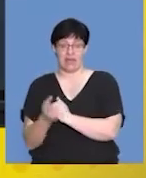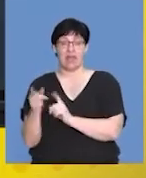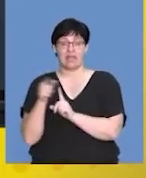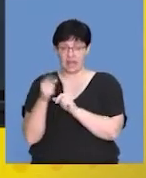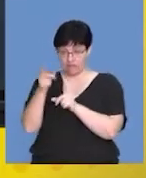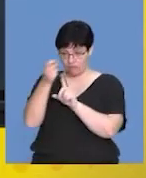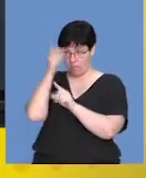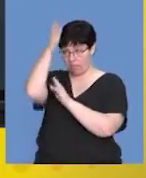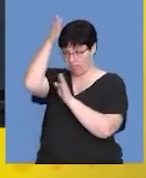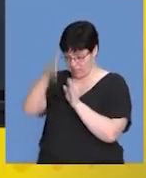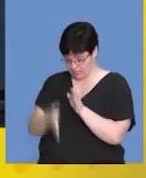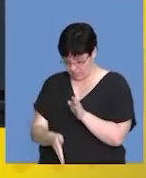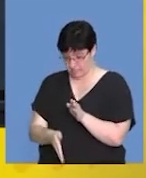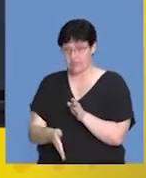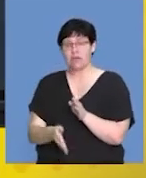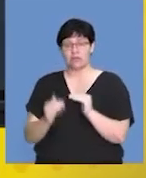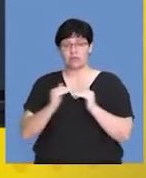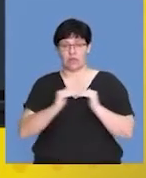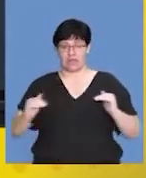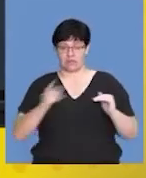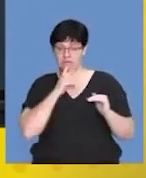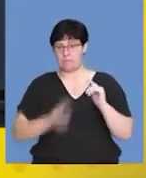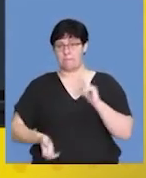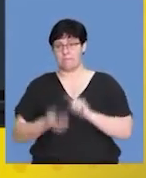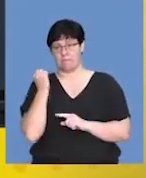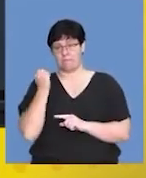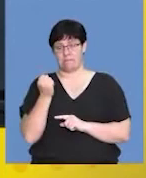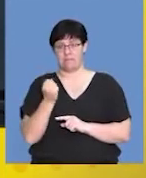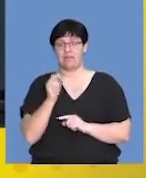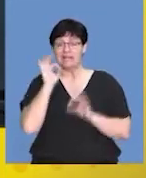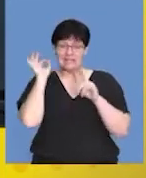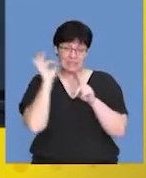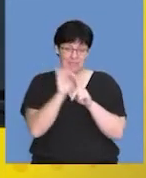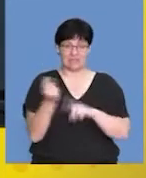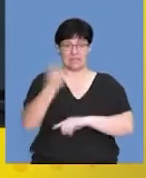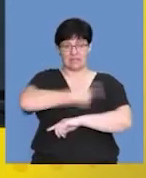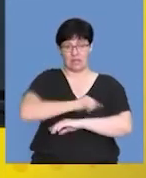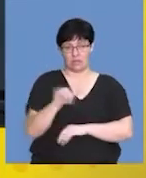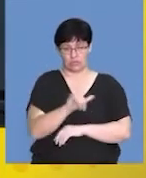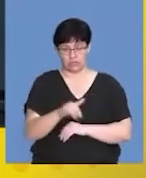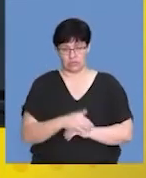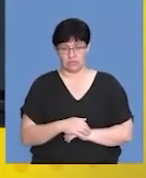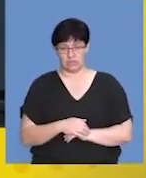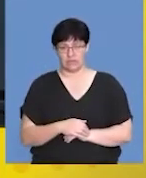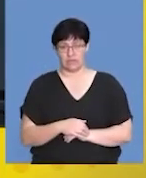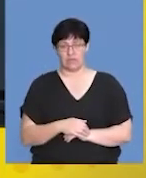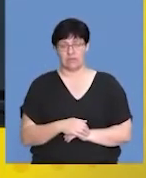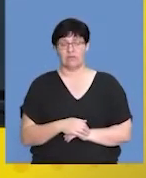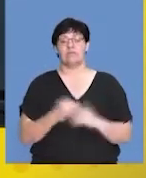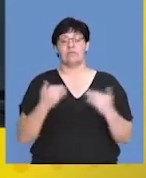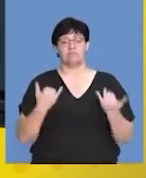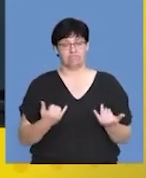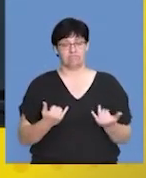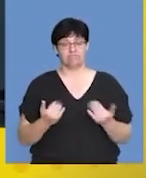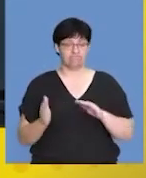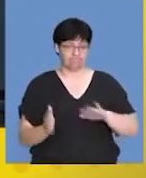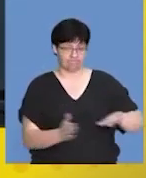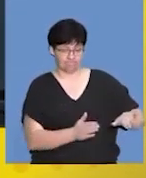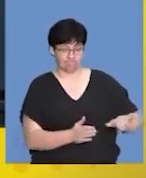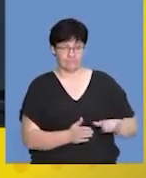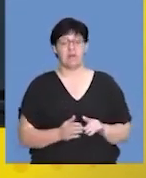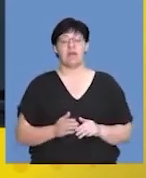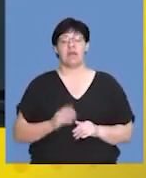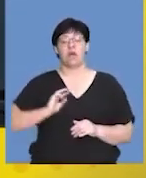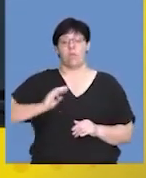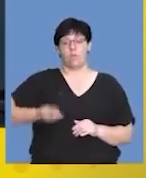extrapolate that down onto the x-axis to determine specifically which day. Okay, so guys, we've gone through the